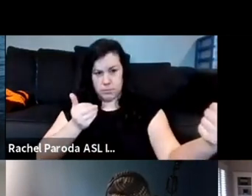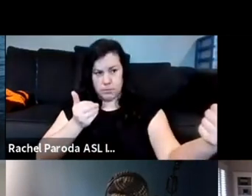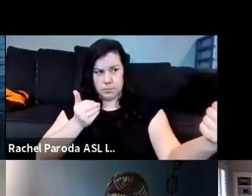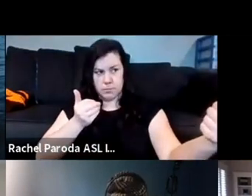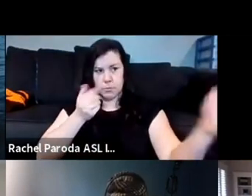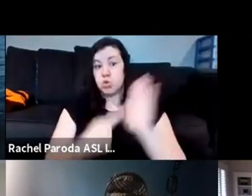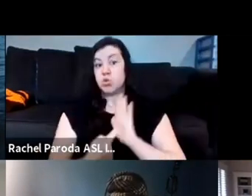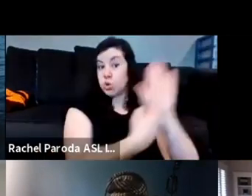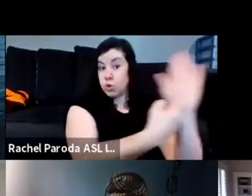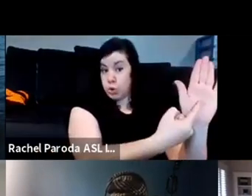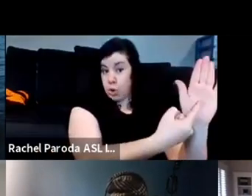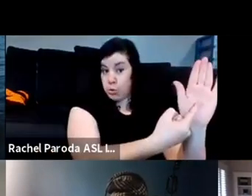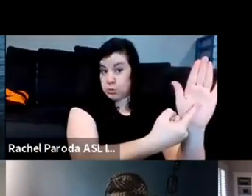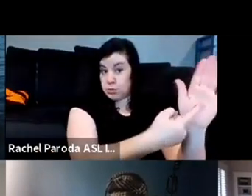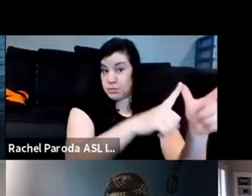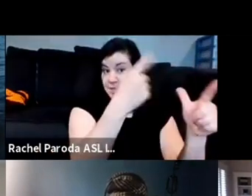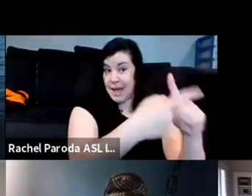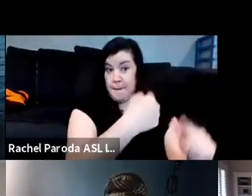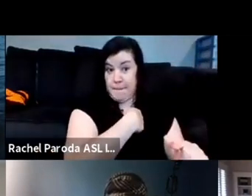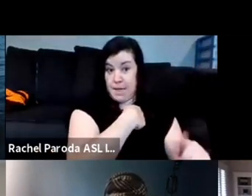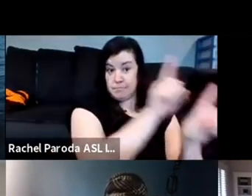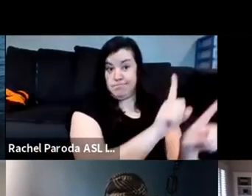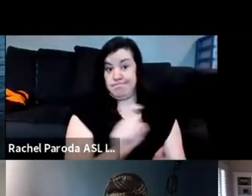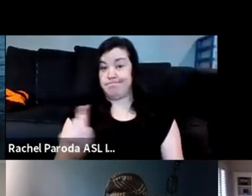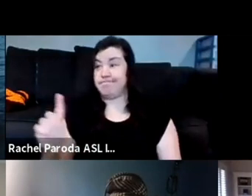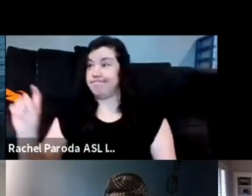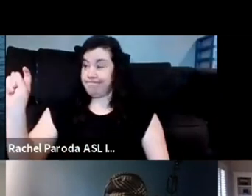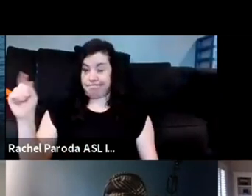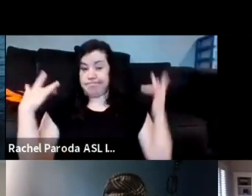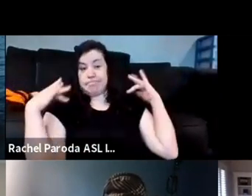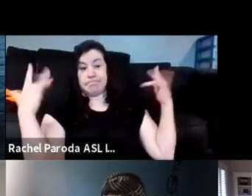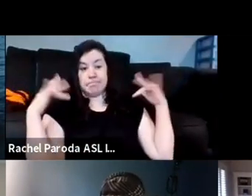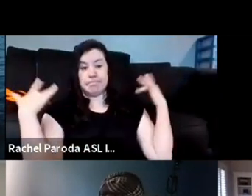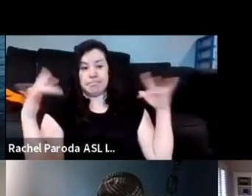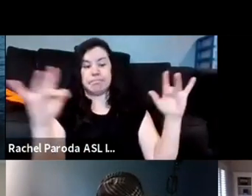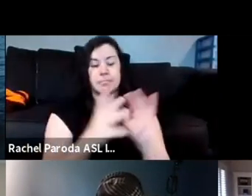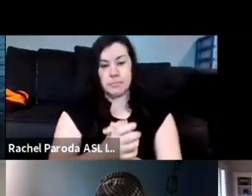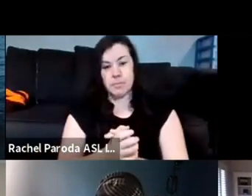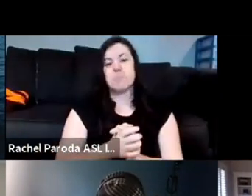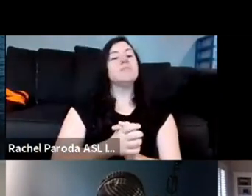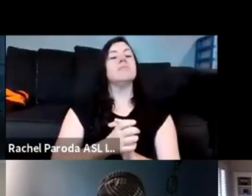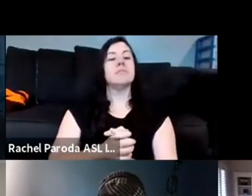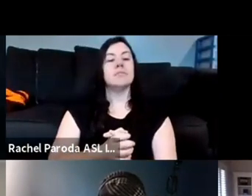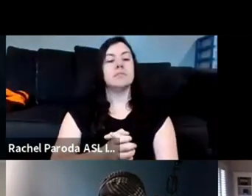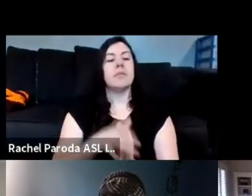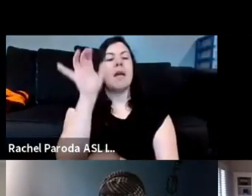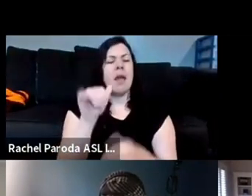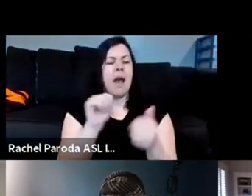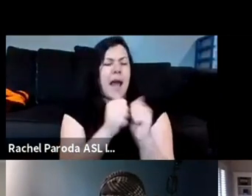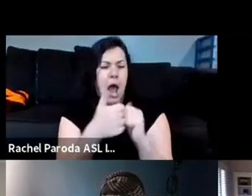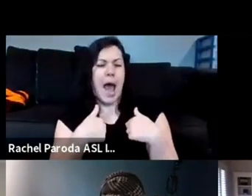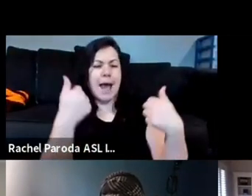you know you know um but that's the way you know that i try to address it